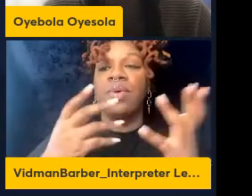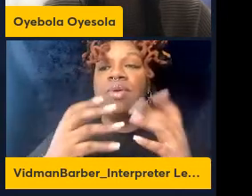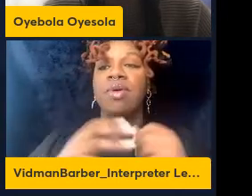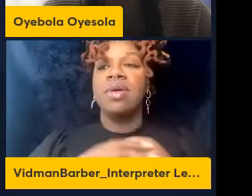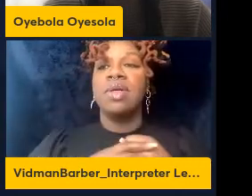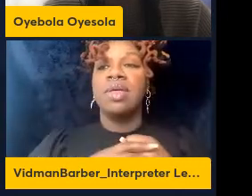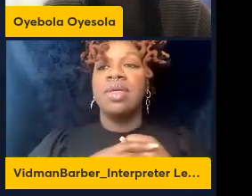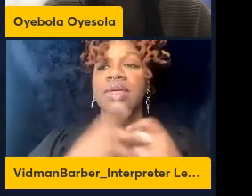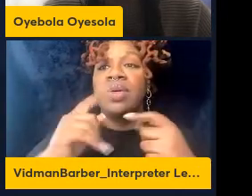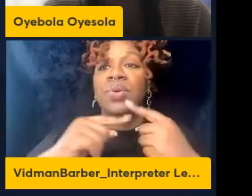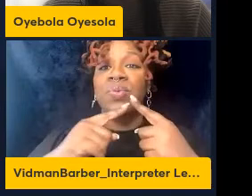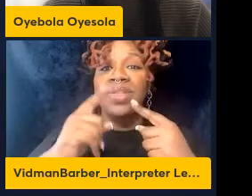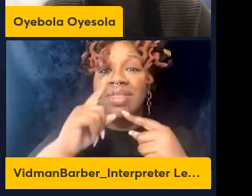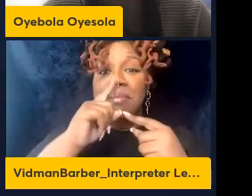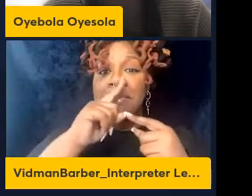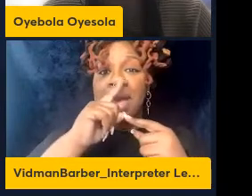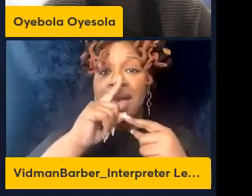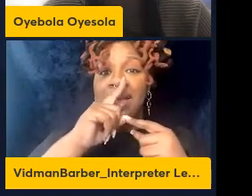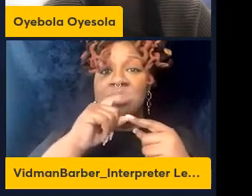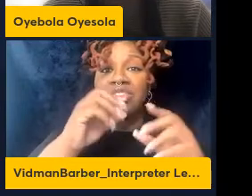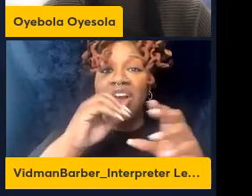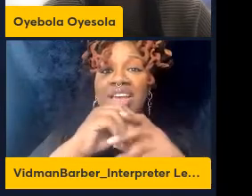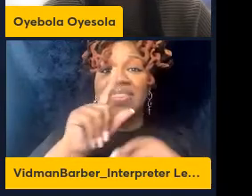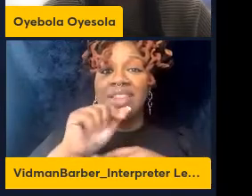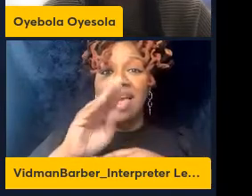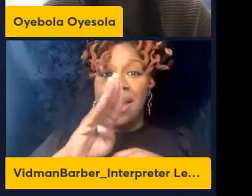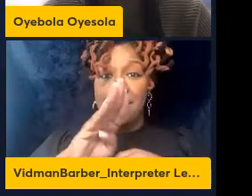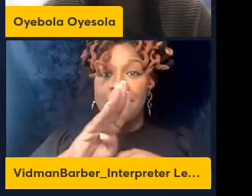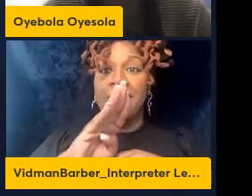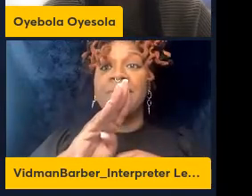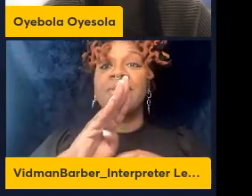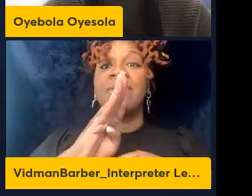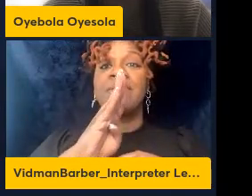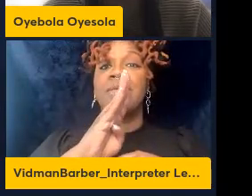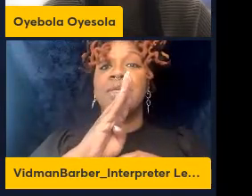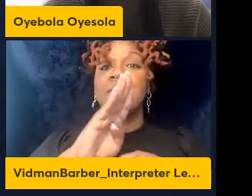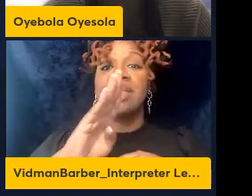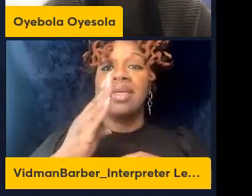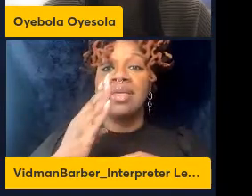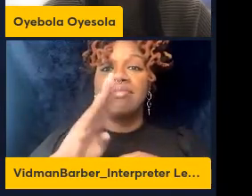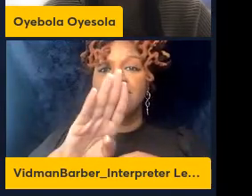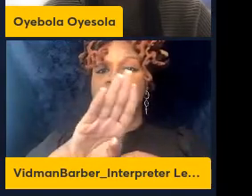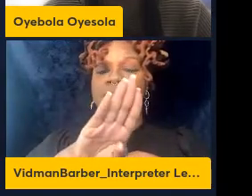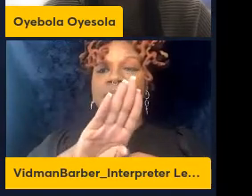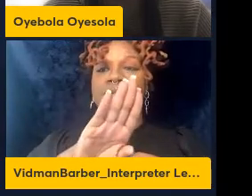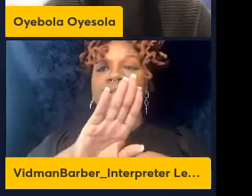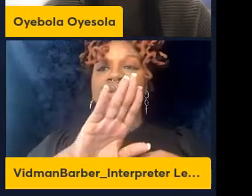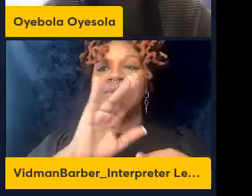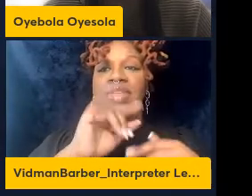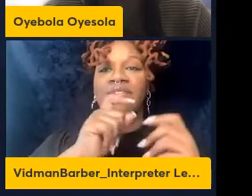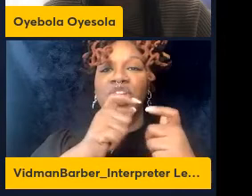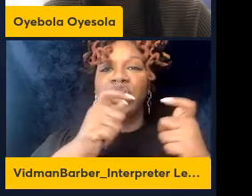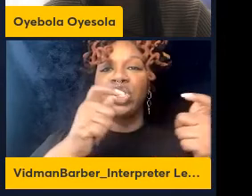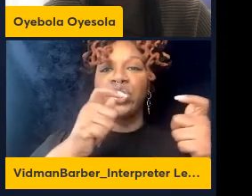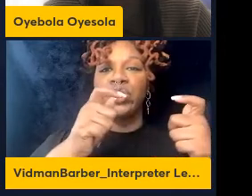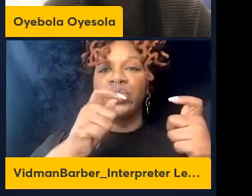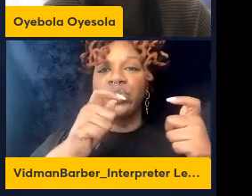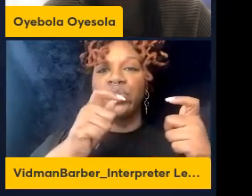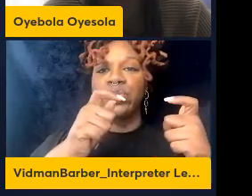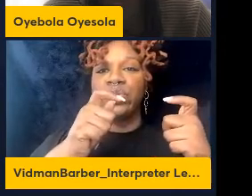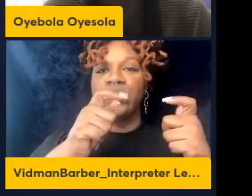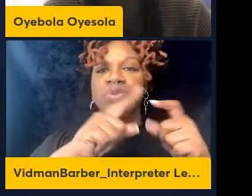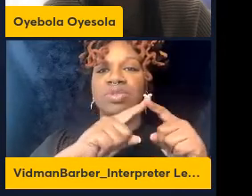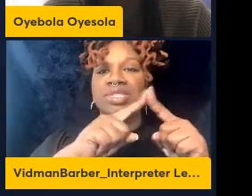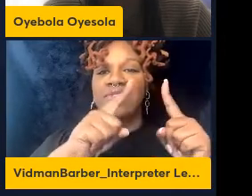when the mice are in the lab there is huge variation huge what you call a genotype